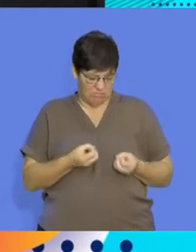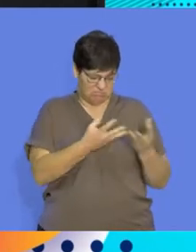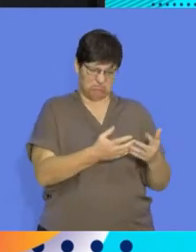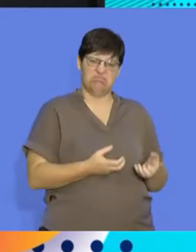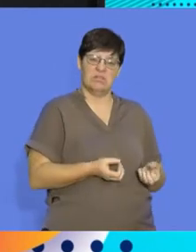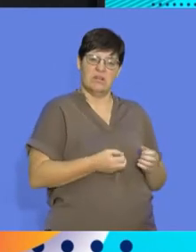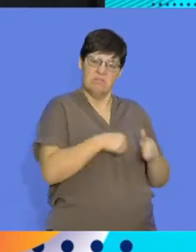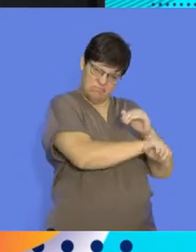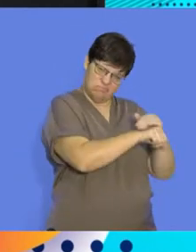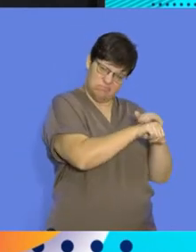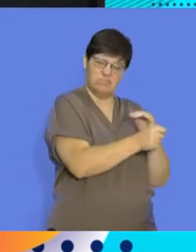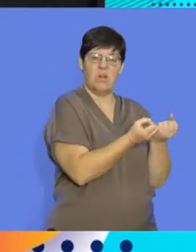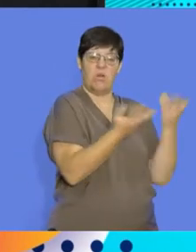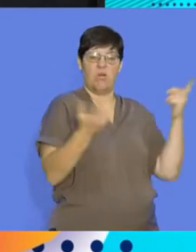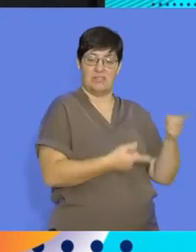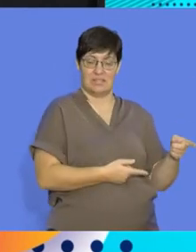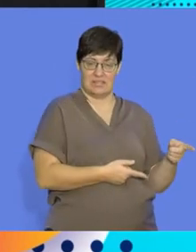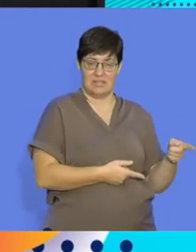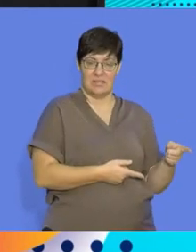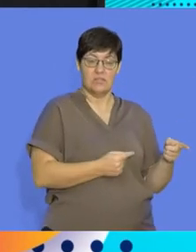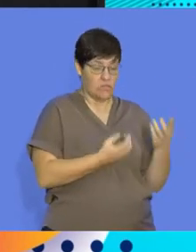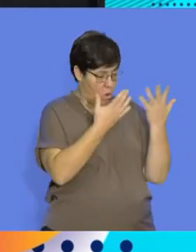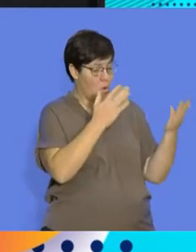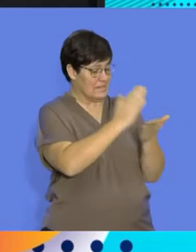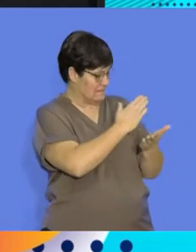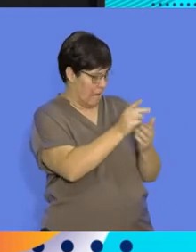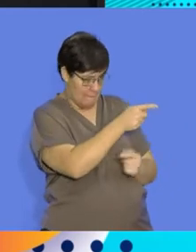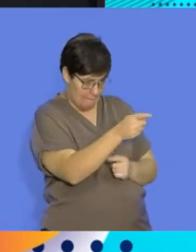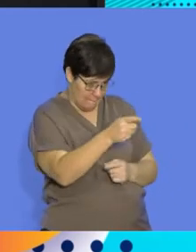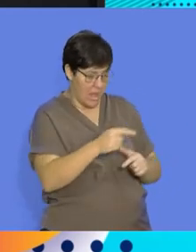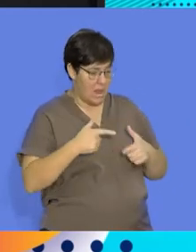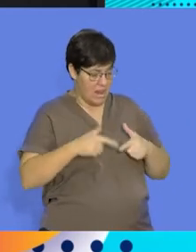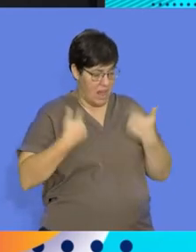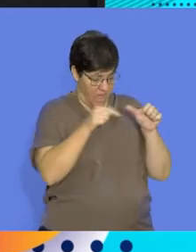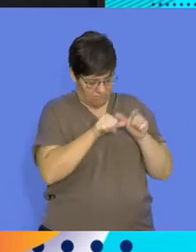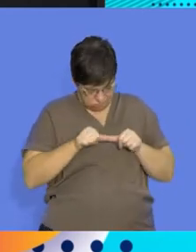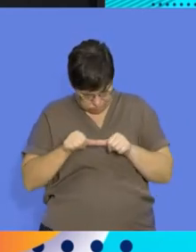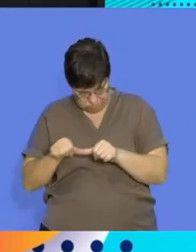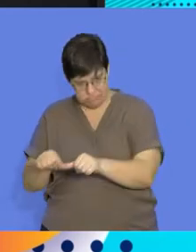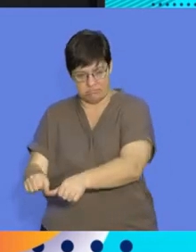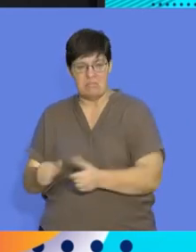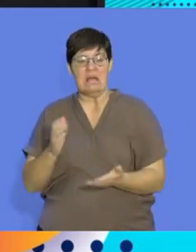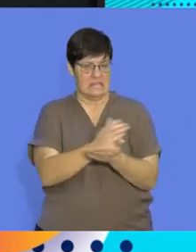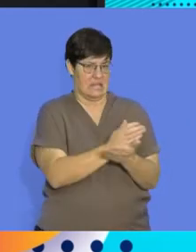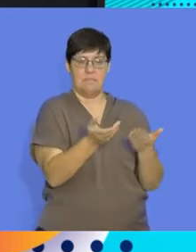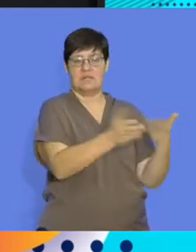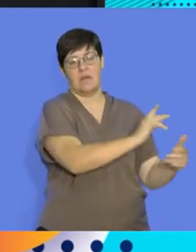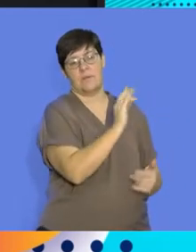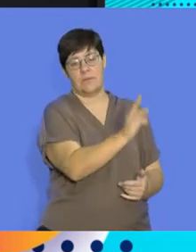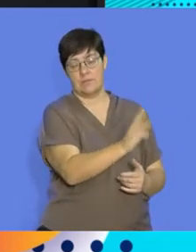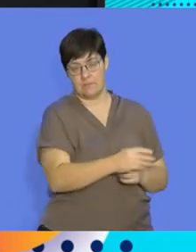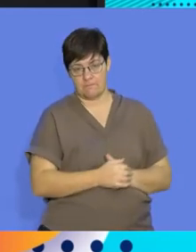they produce a large number of offspring. And so the idea is that some of them will survive and ensure that the species can continue.